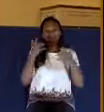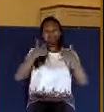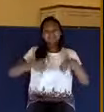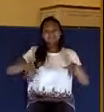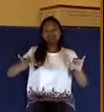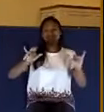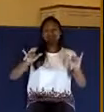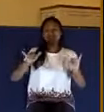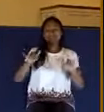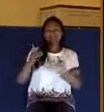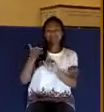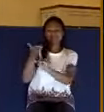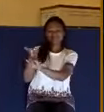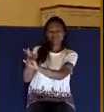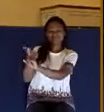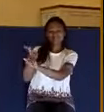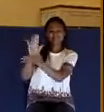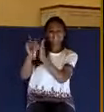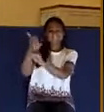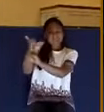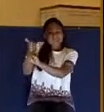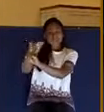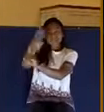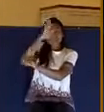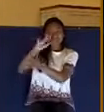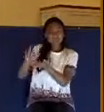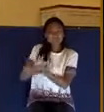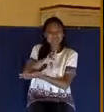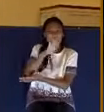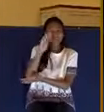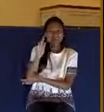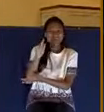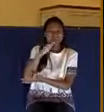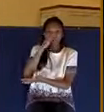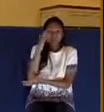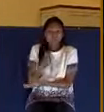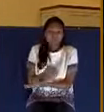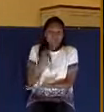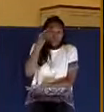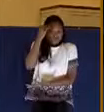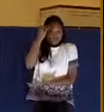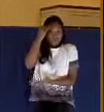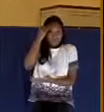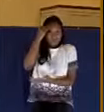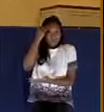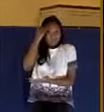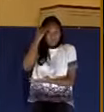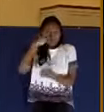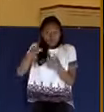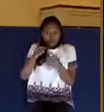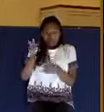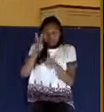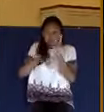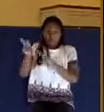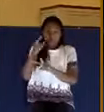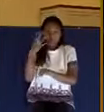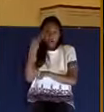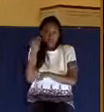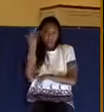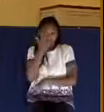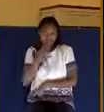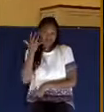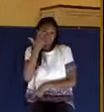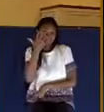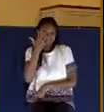Yet, he was the very glory of God. You would never know that by looking on his outward appearance. And by the way,